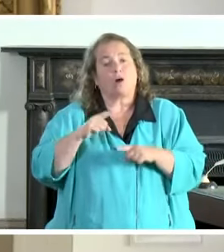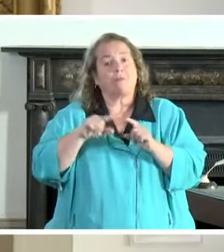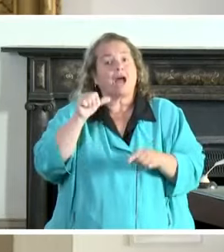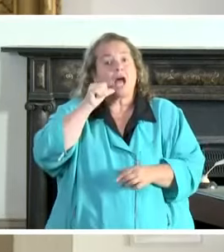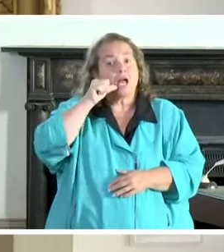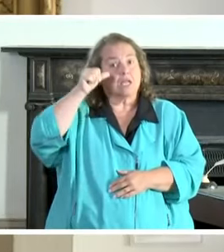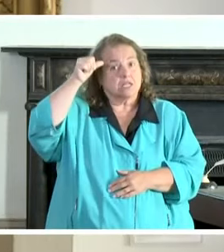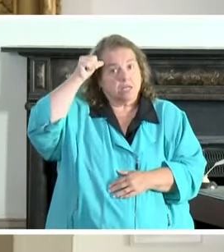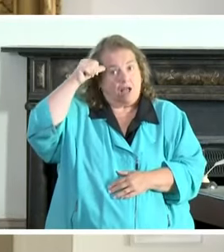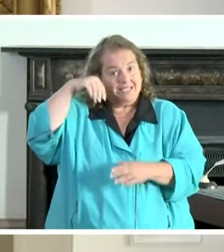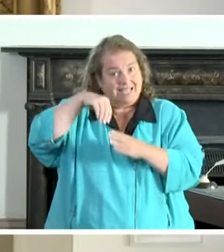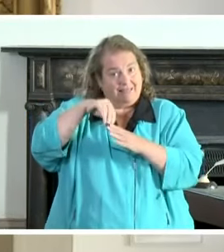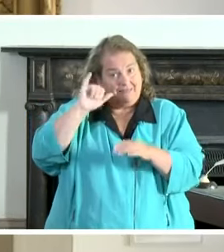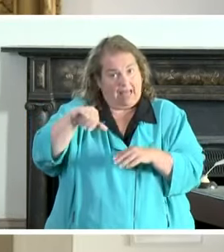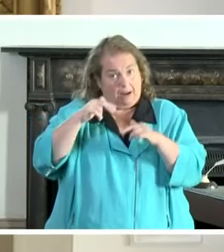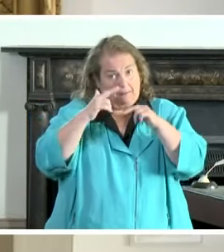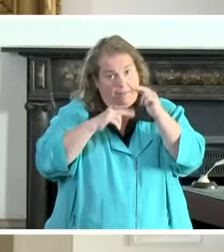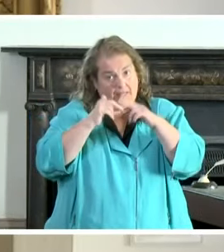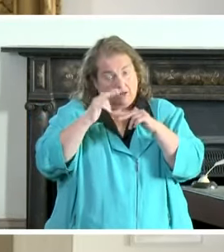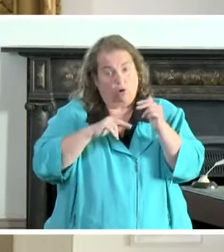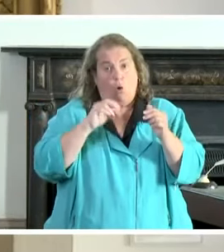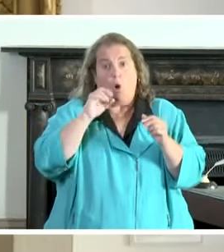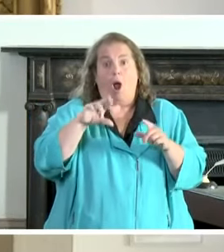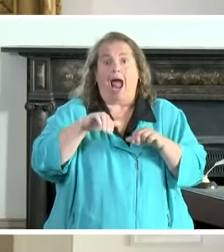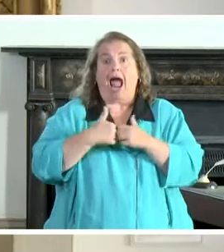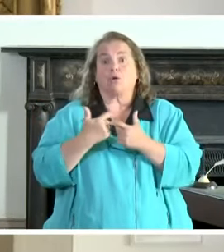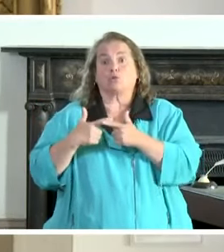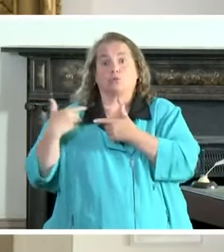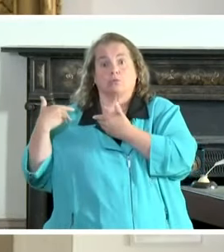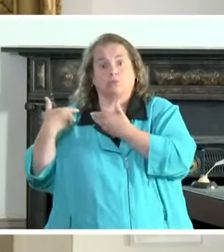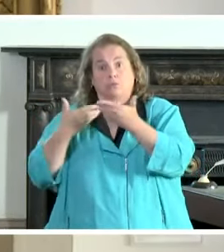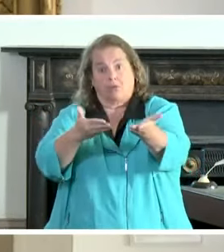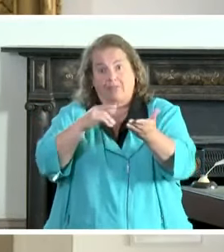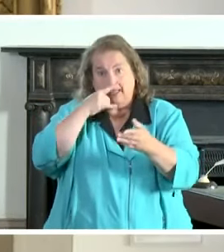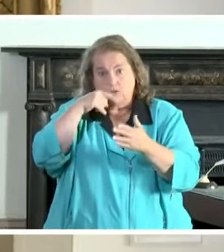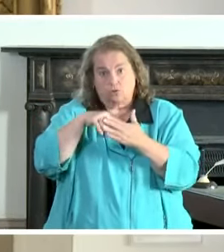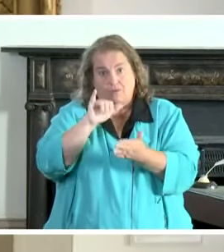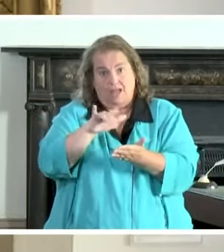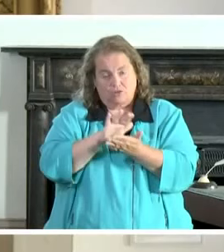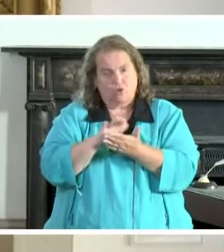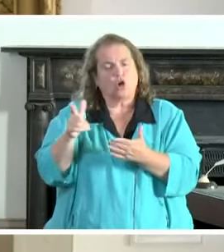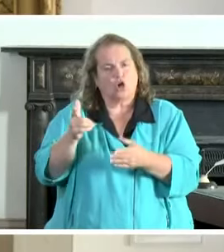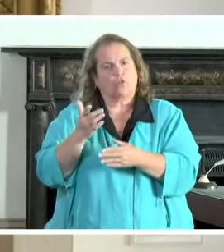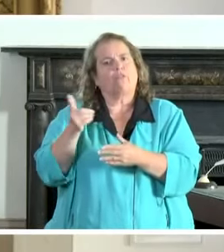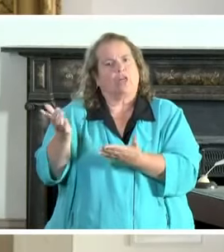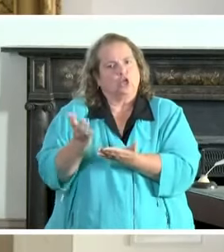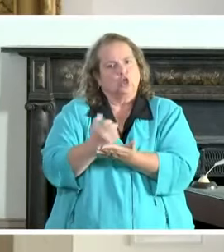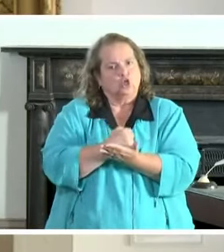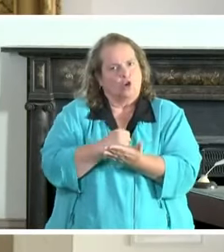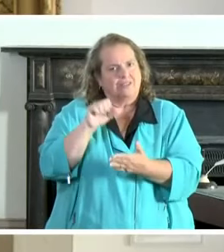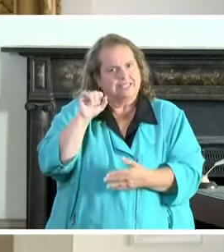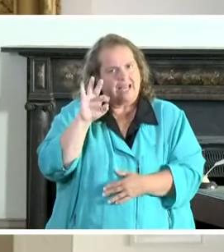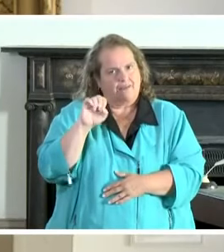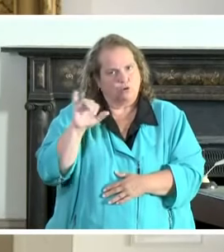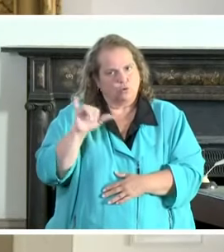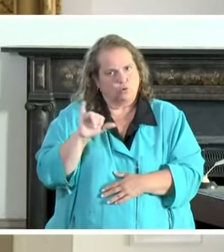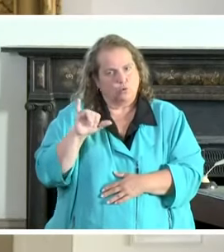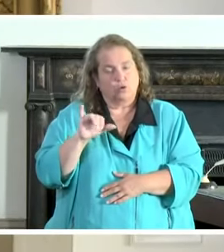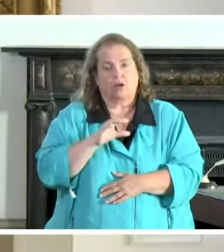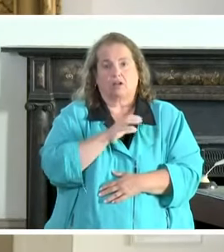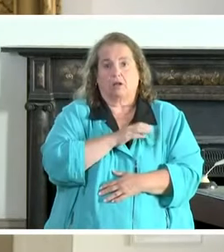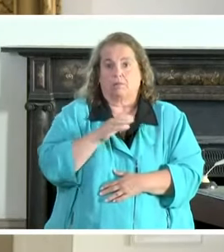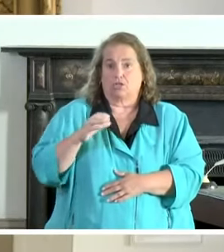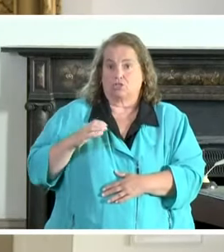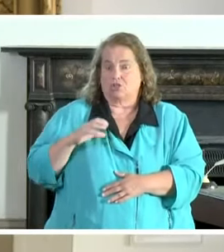to that building deserve to be safe too so i think we're going to start with commissioner brown i got to tell you